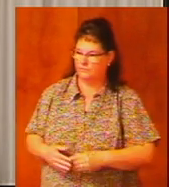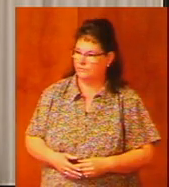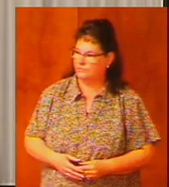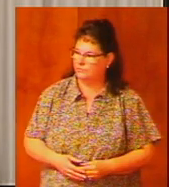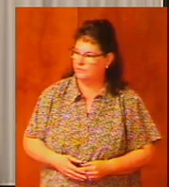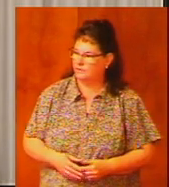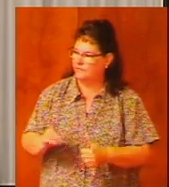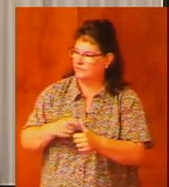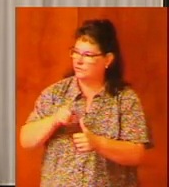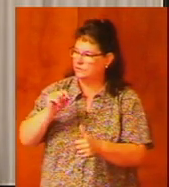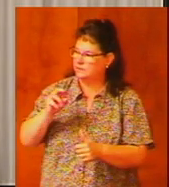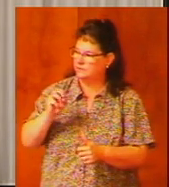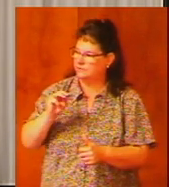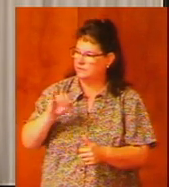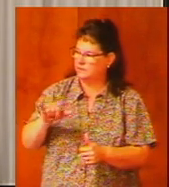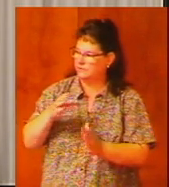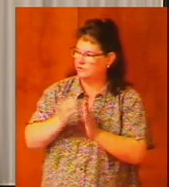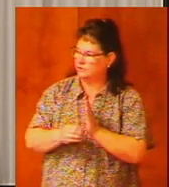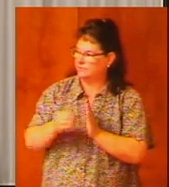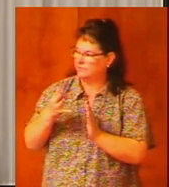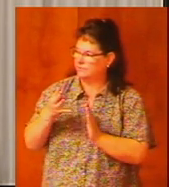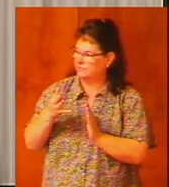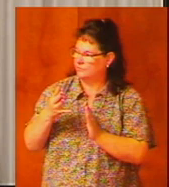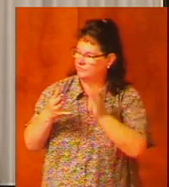in 1st Timothy chapter 4